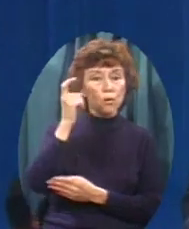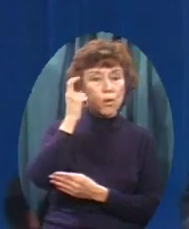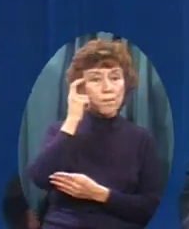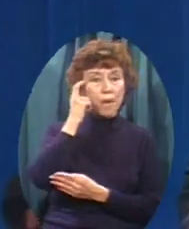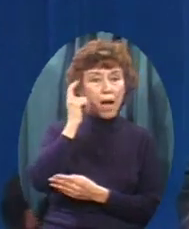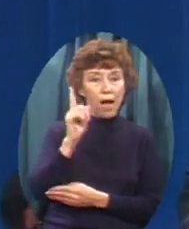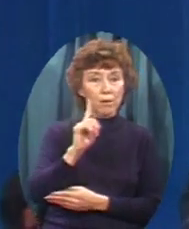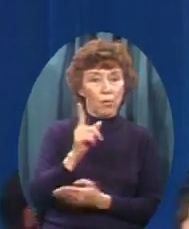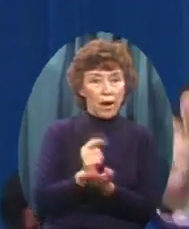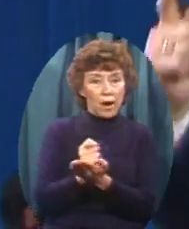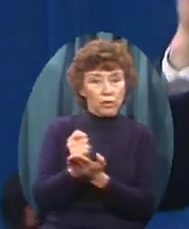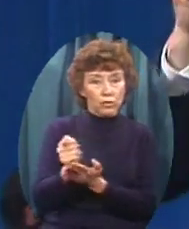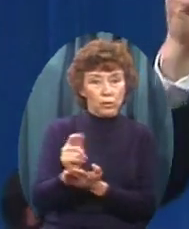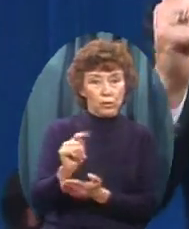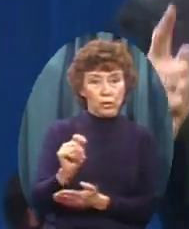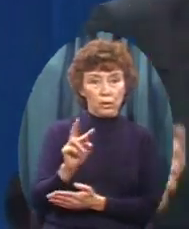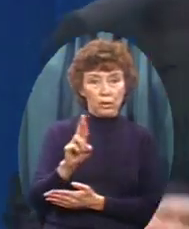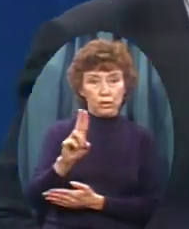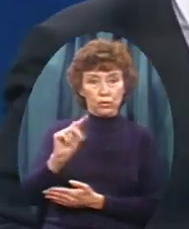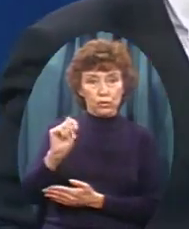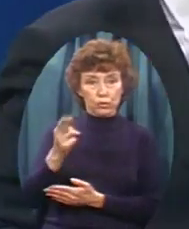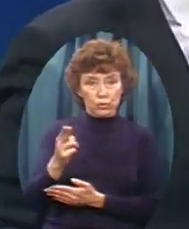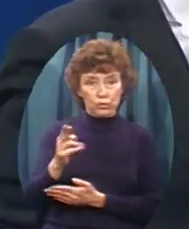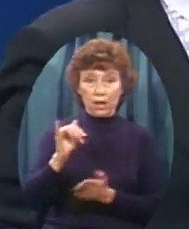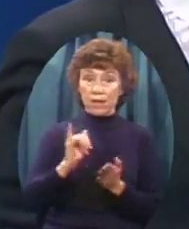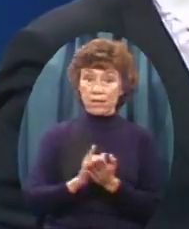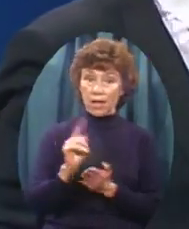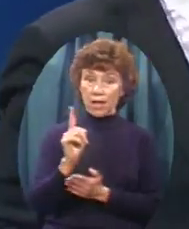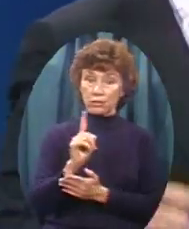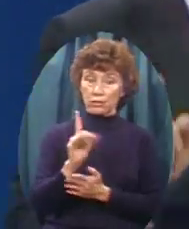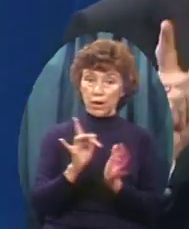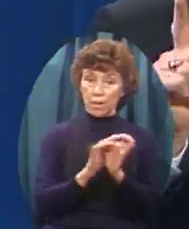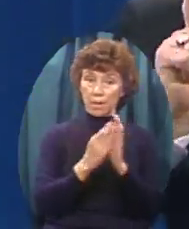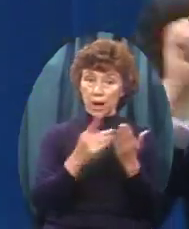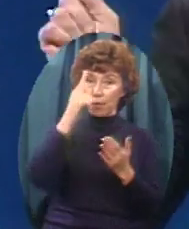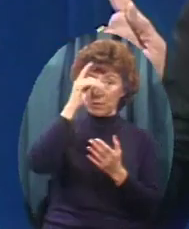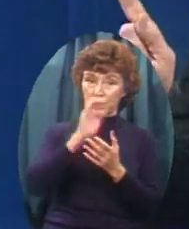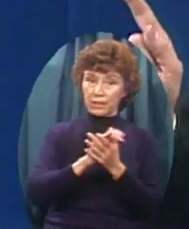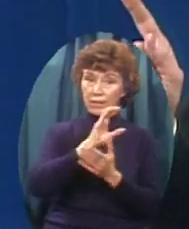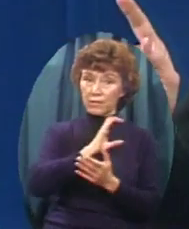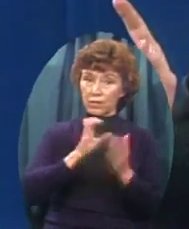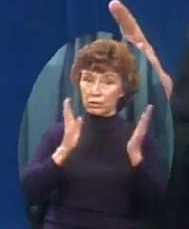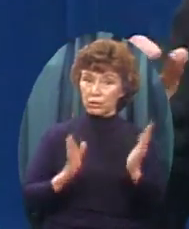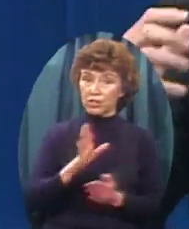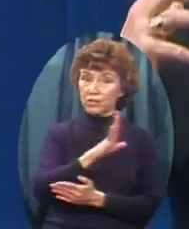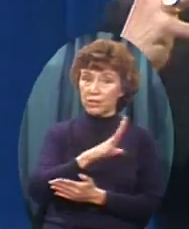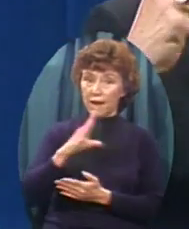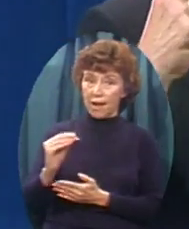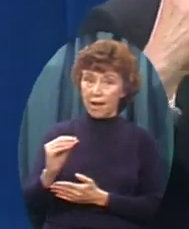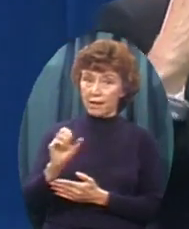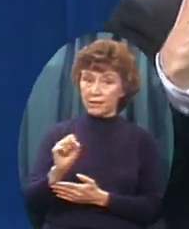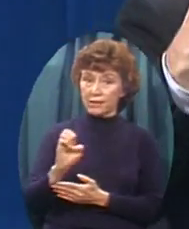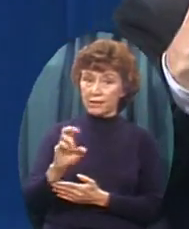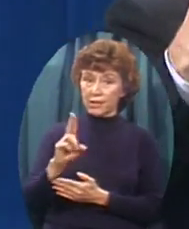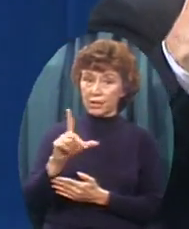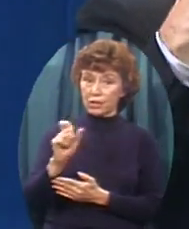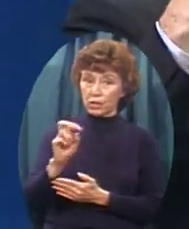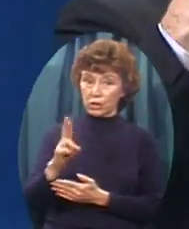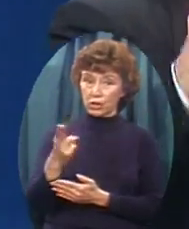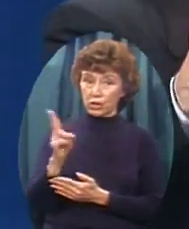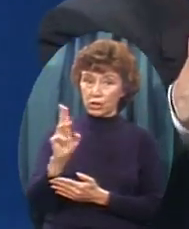truth That is where The secular humanist And Bible believing Christians part ways Man